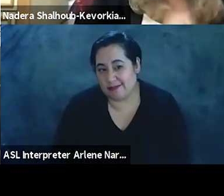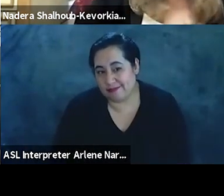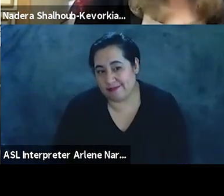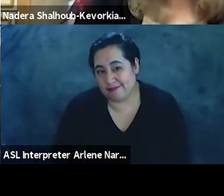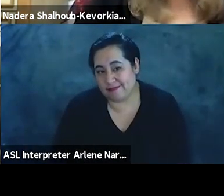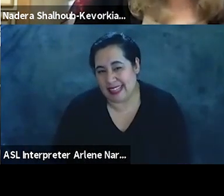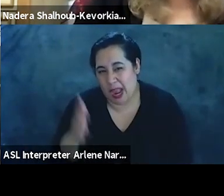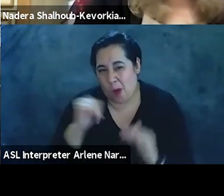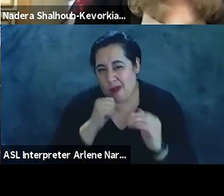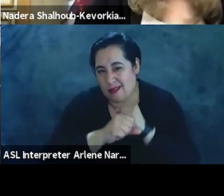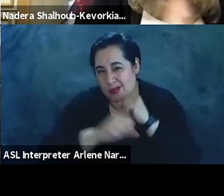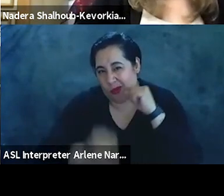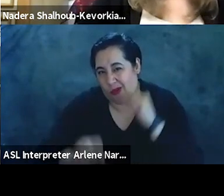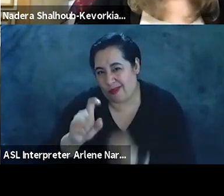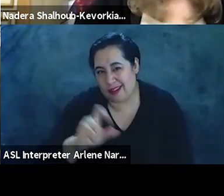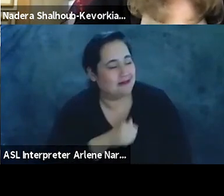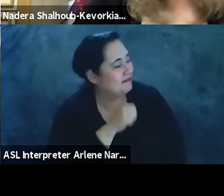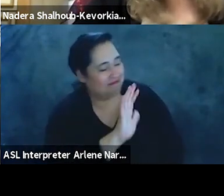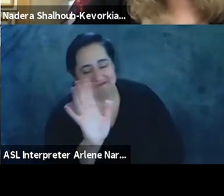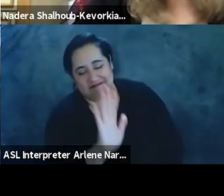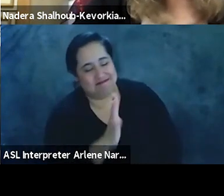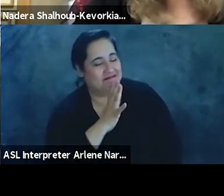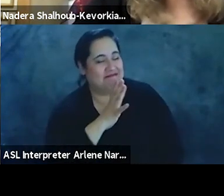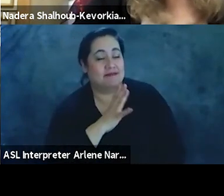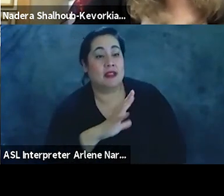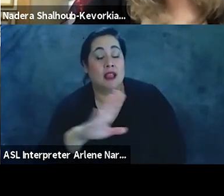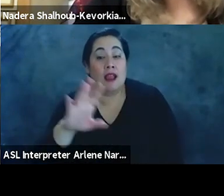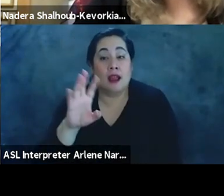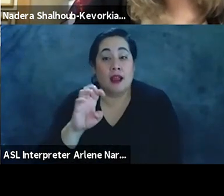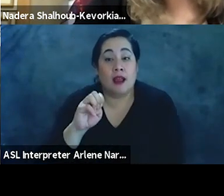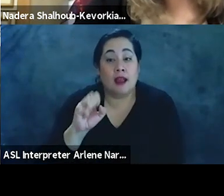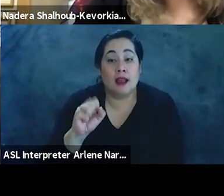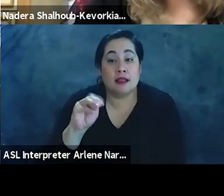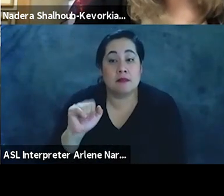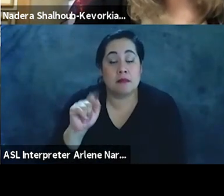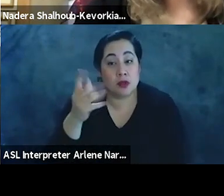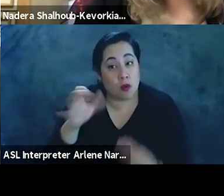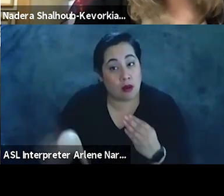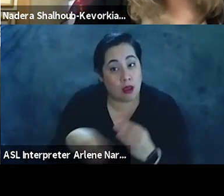I hope that wasn't too long. Not at all. Asmat, did you want to offer something here?